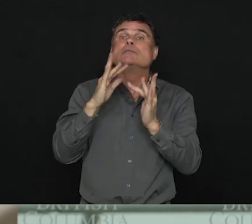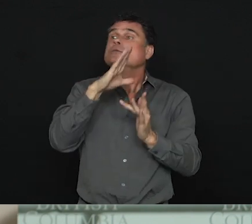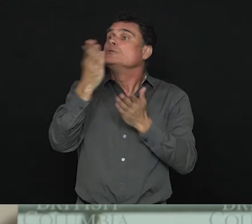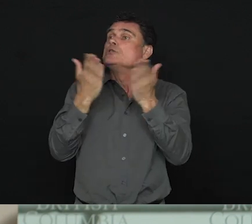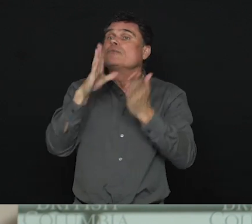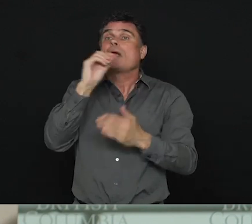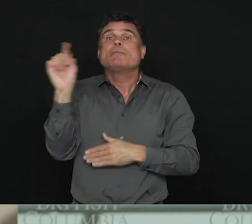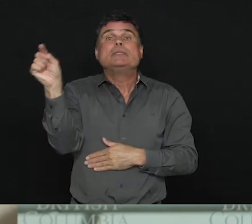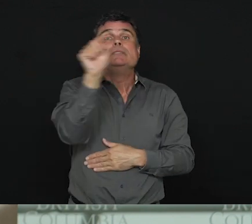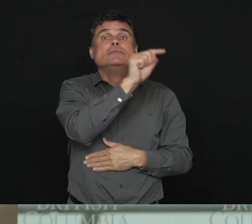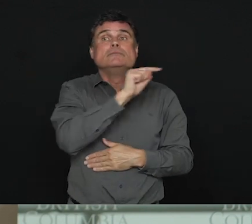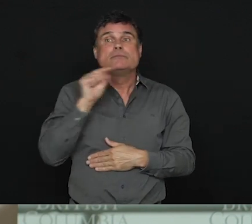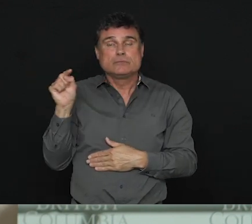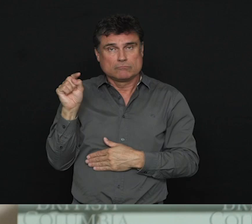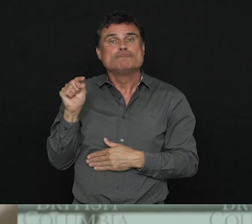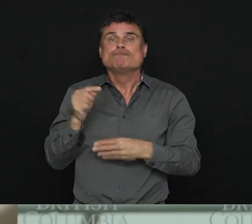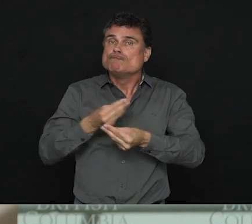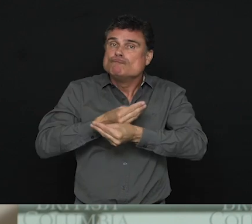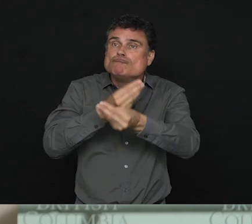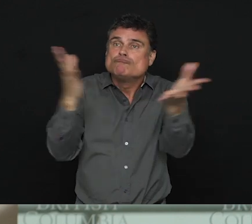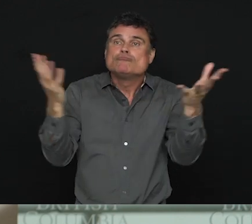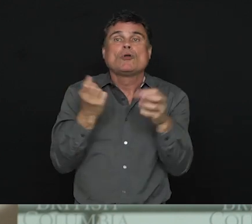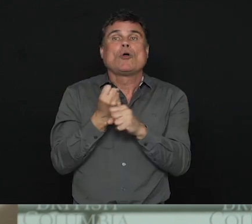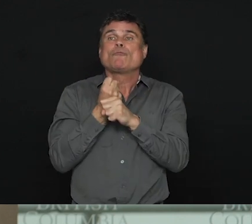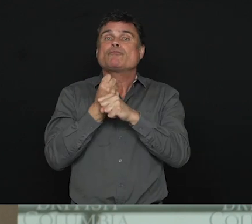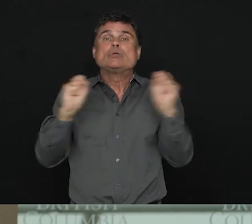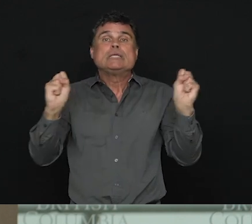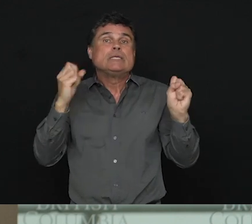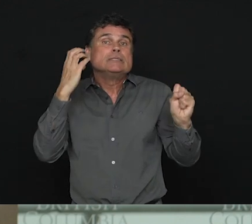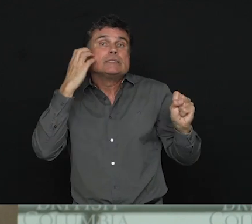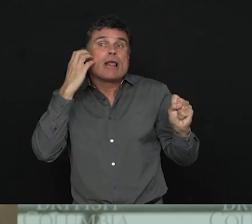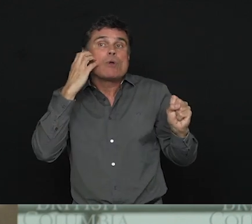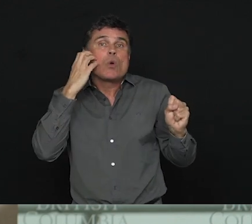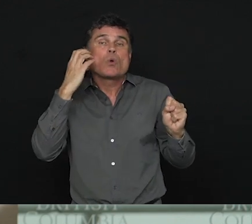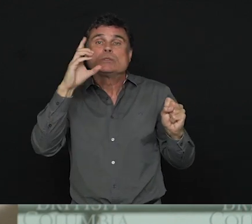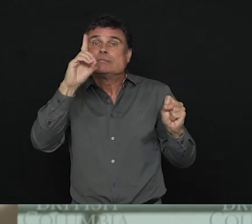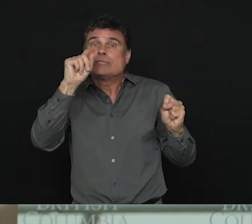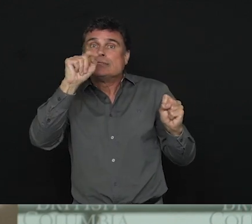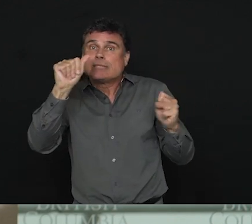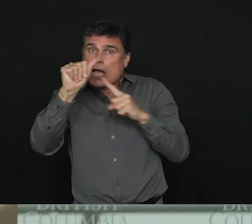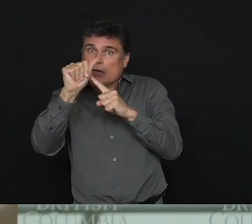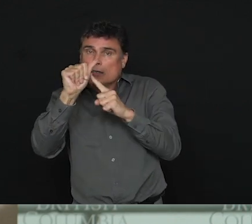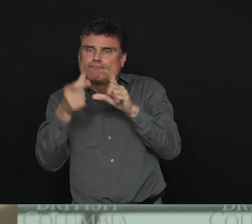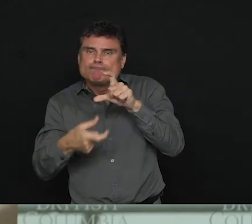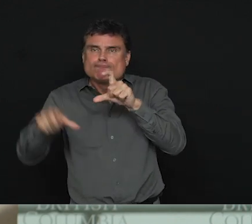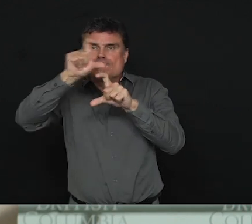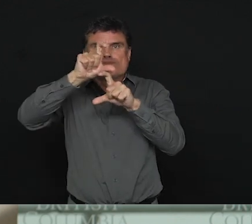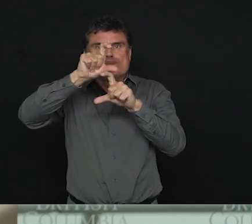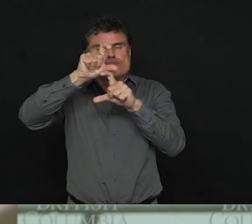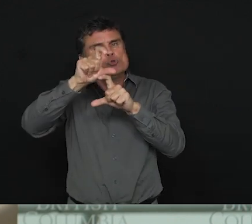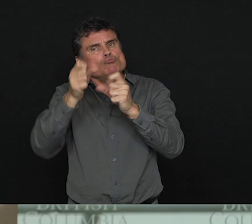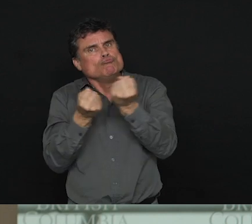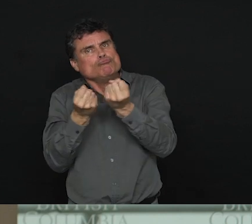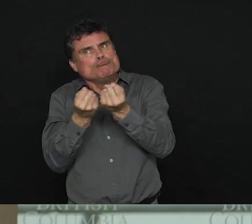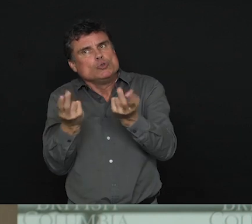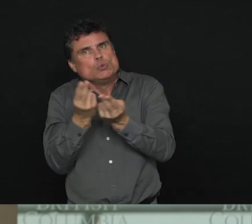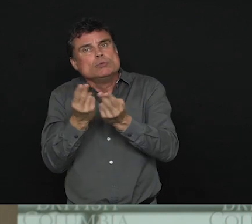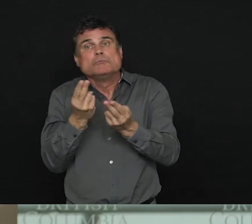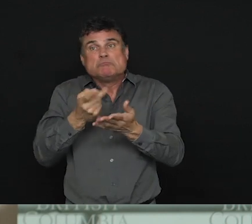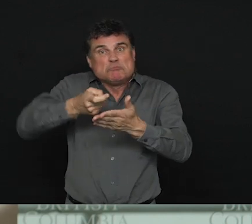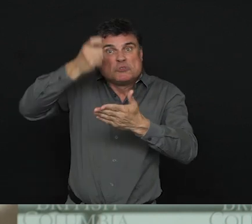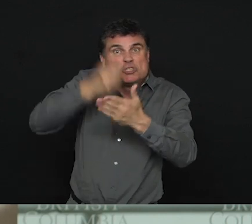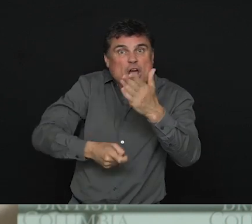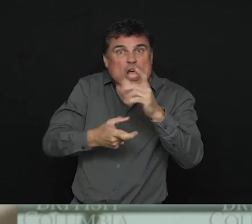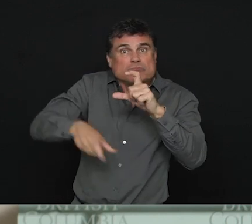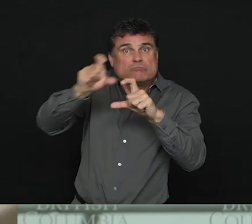customers by providing more cellular data and waiving internet over-risk charges. Shelters and other organizations have received